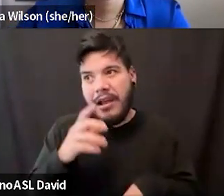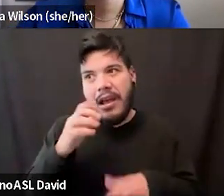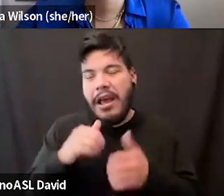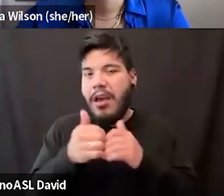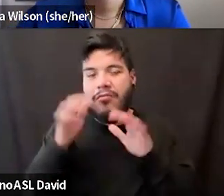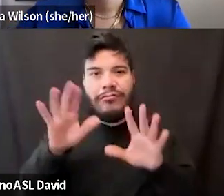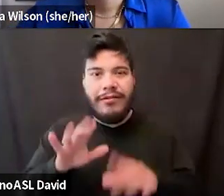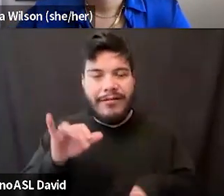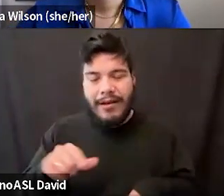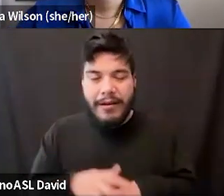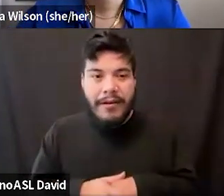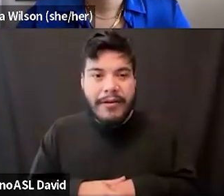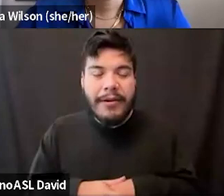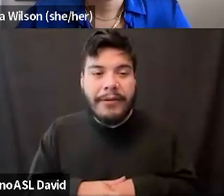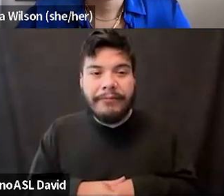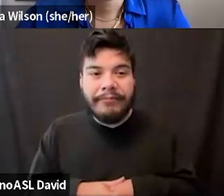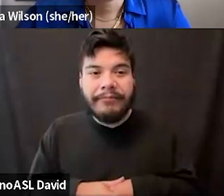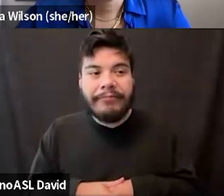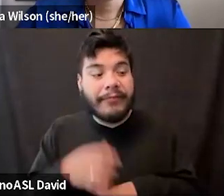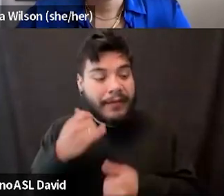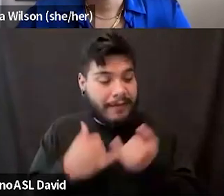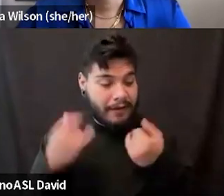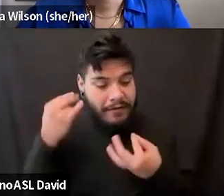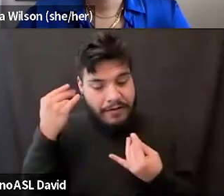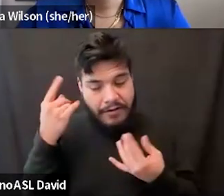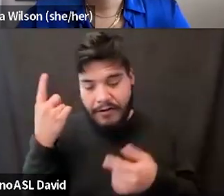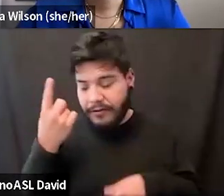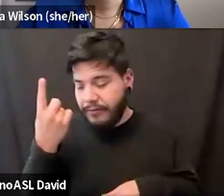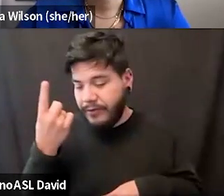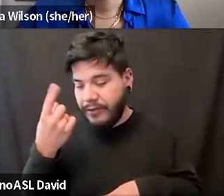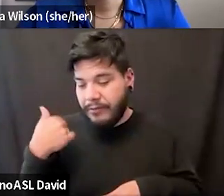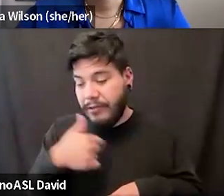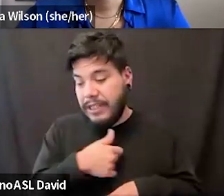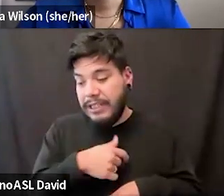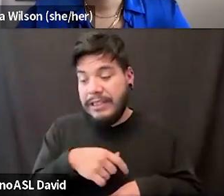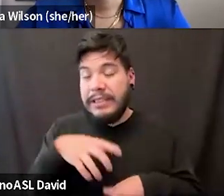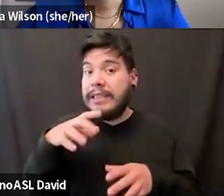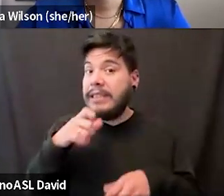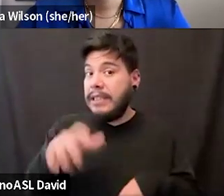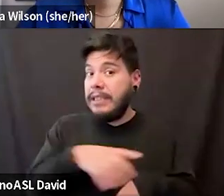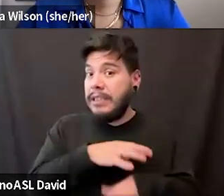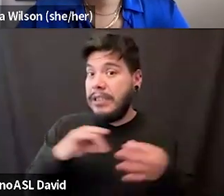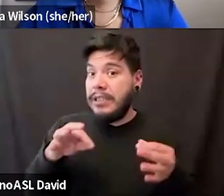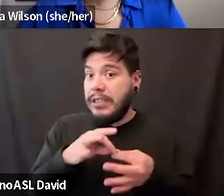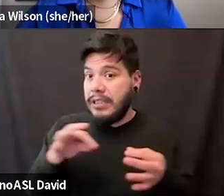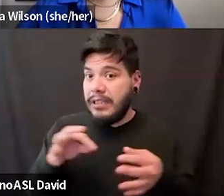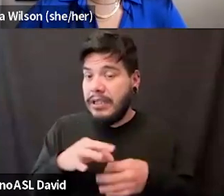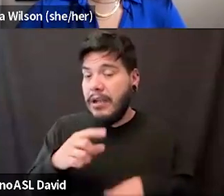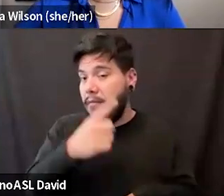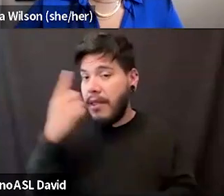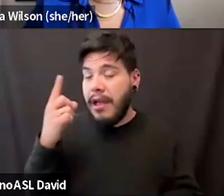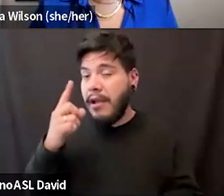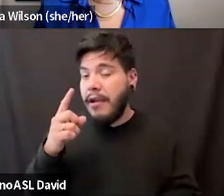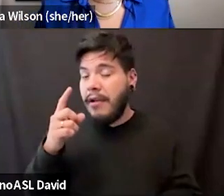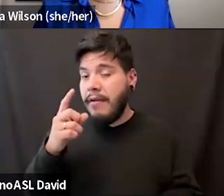been for a lot of people too. Final thoughts, something that we didn't get to, um, was Black folks and